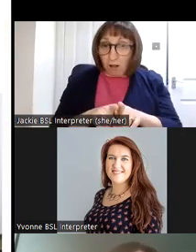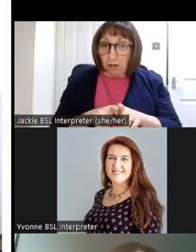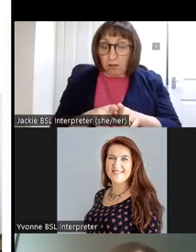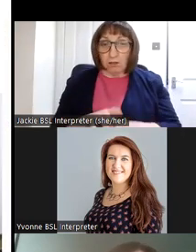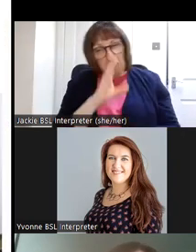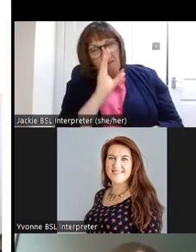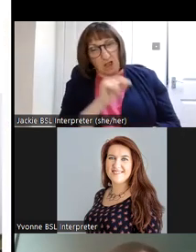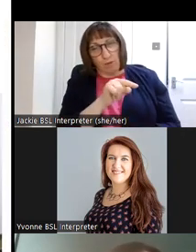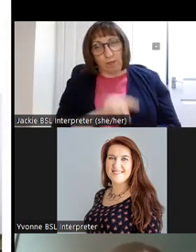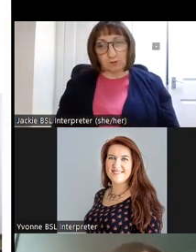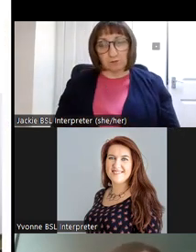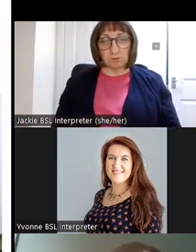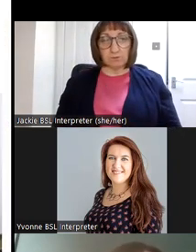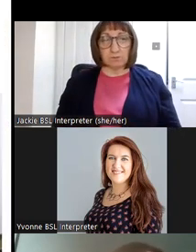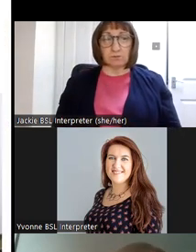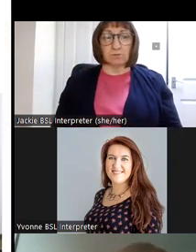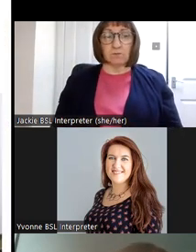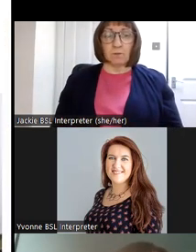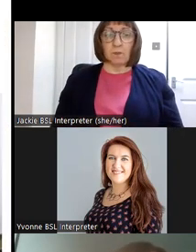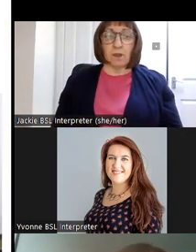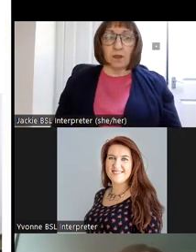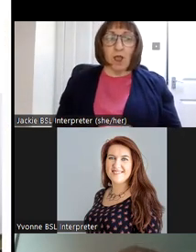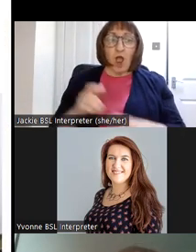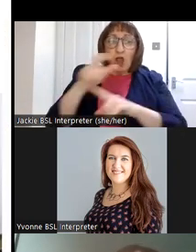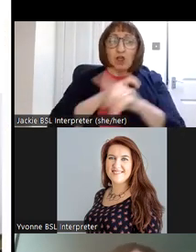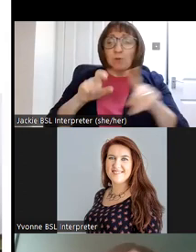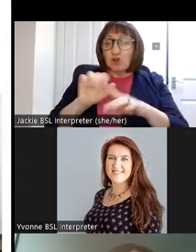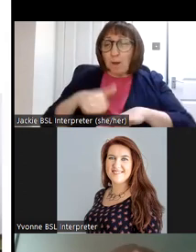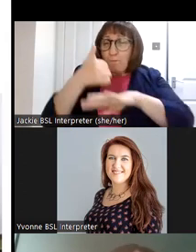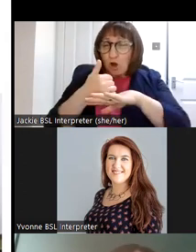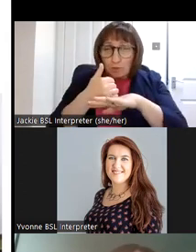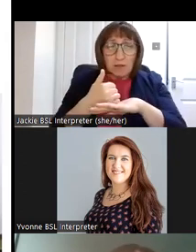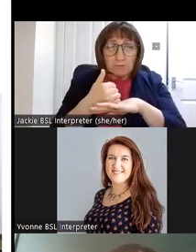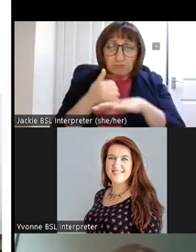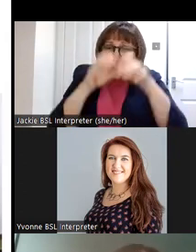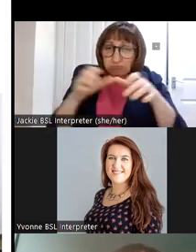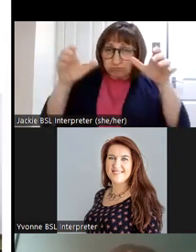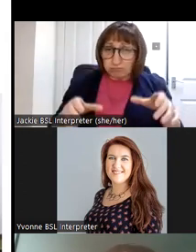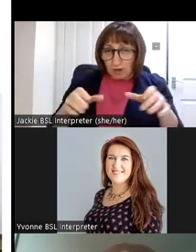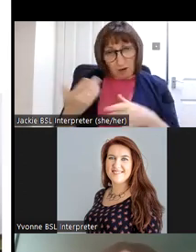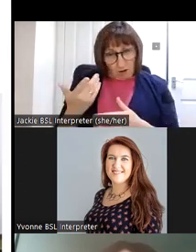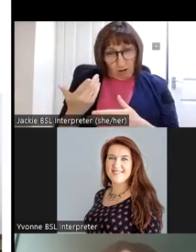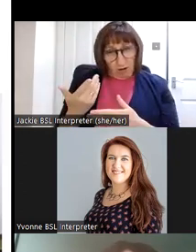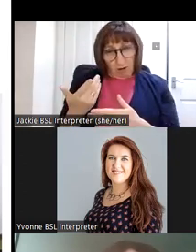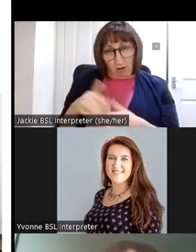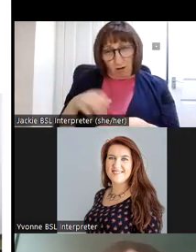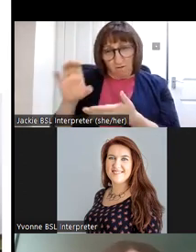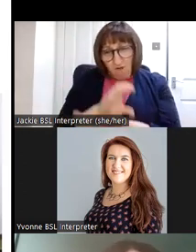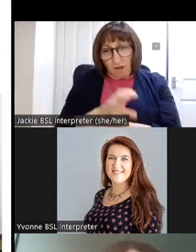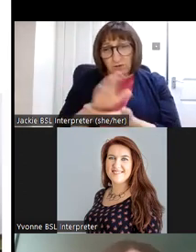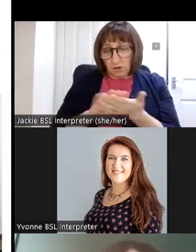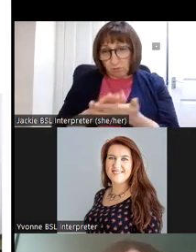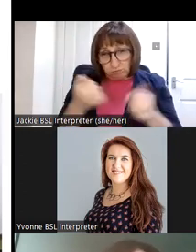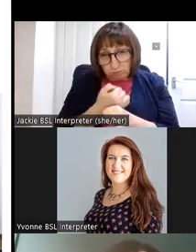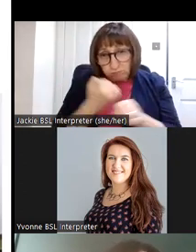um so the community monuments one just for example um it's been a massive contribution to the maintenance of